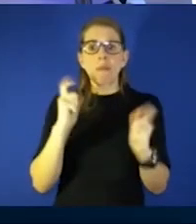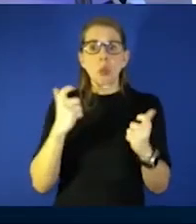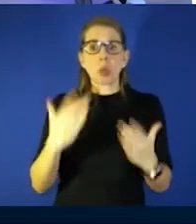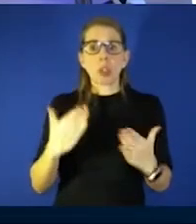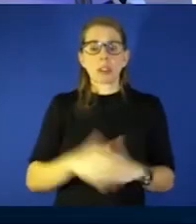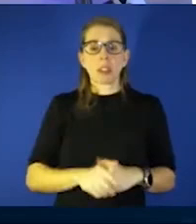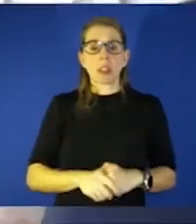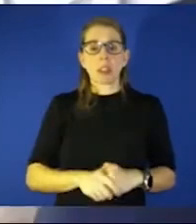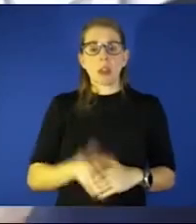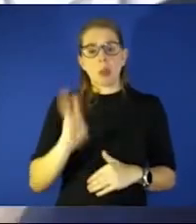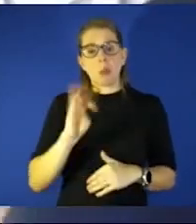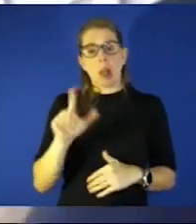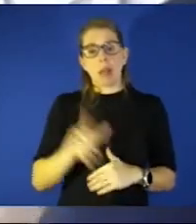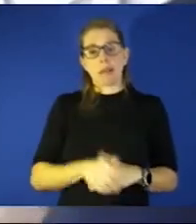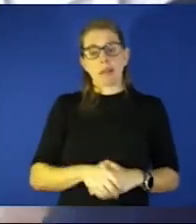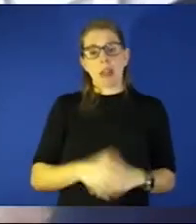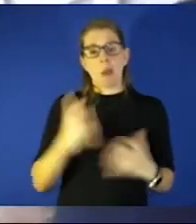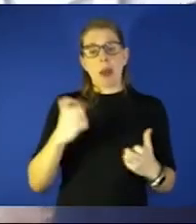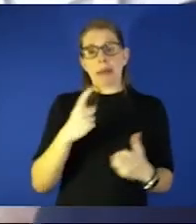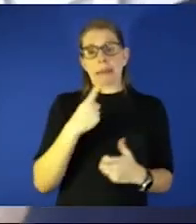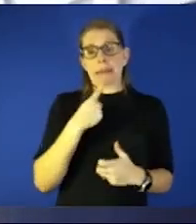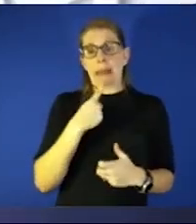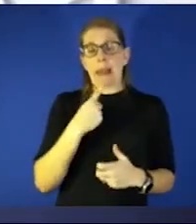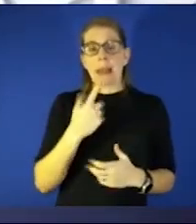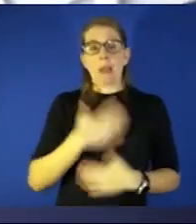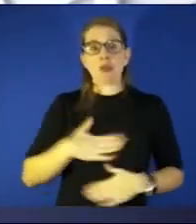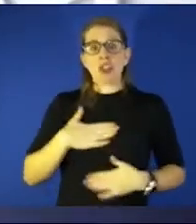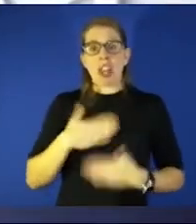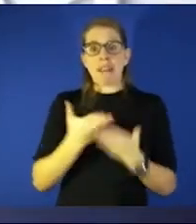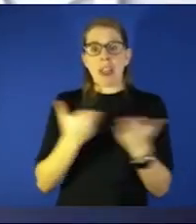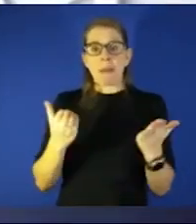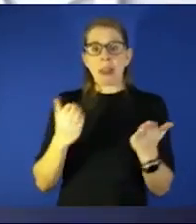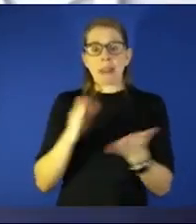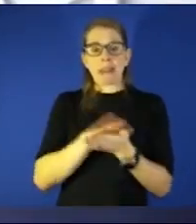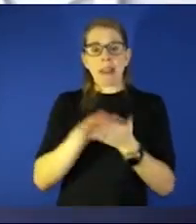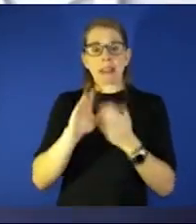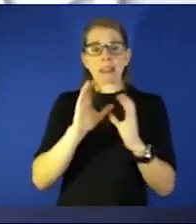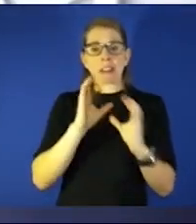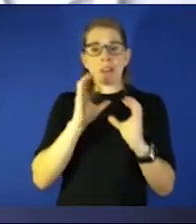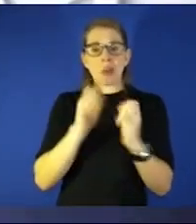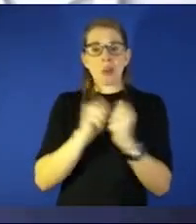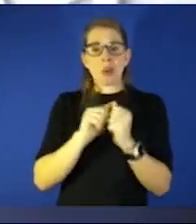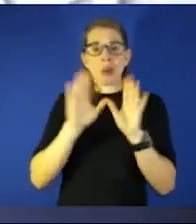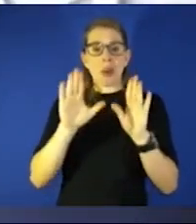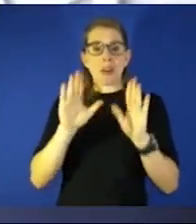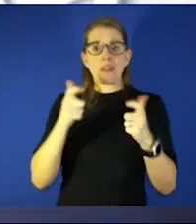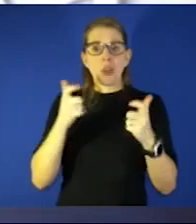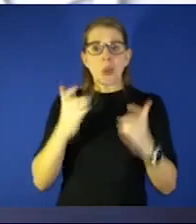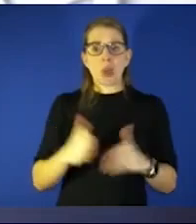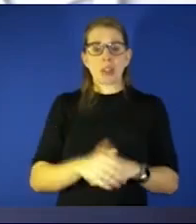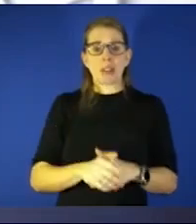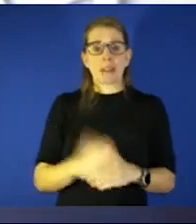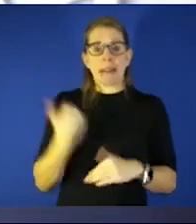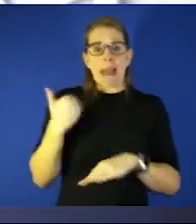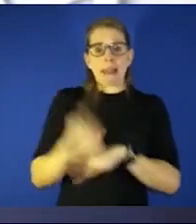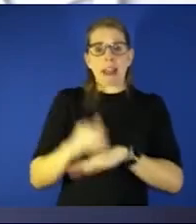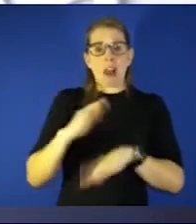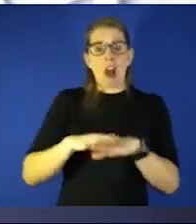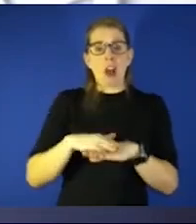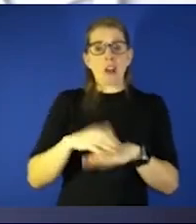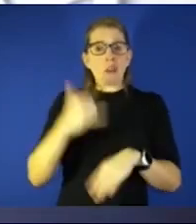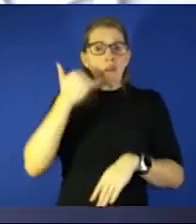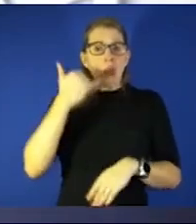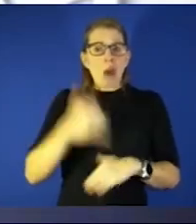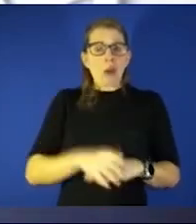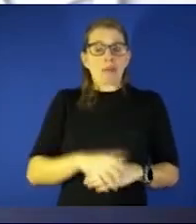well i just wanted to say how much i appreciate them i had a nice conversation with one of our wonderful viewers um last night on the phone actually and it's